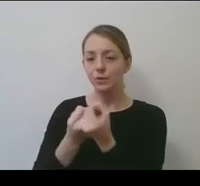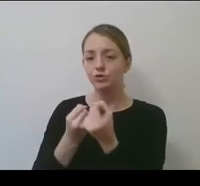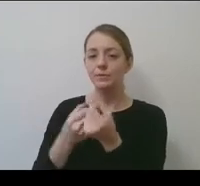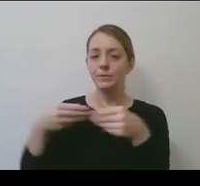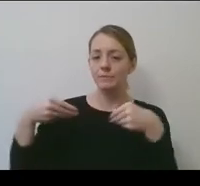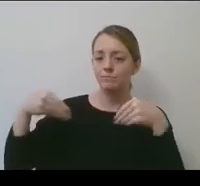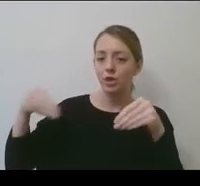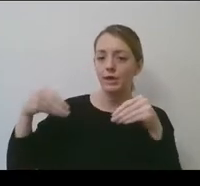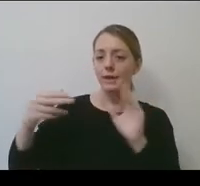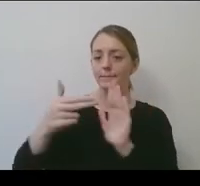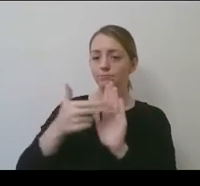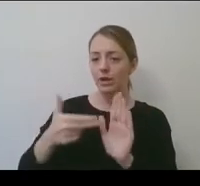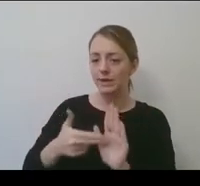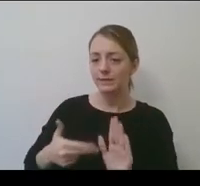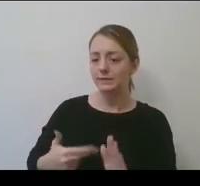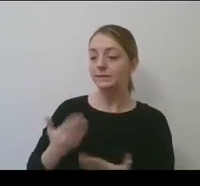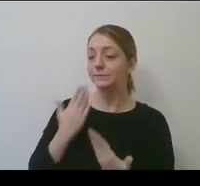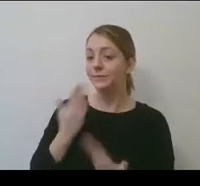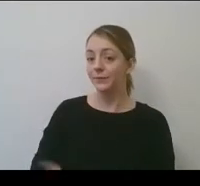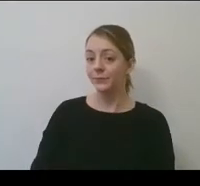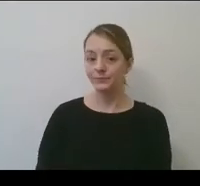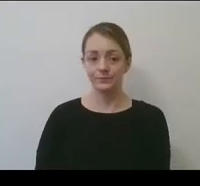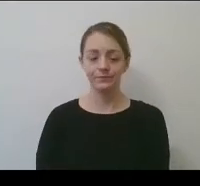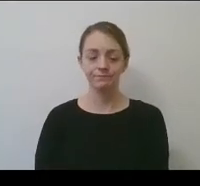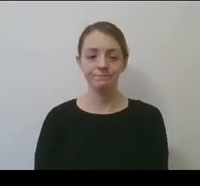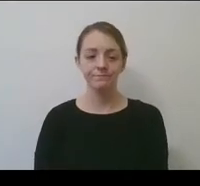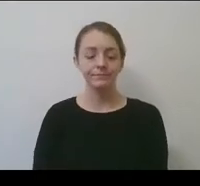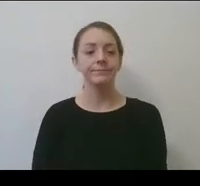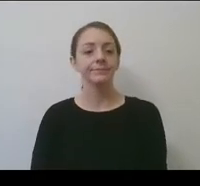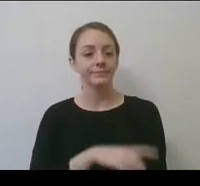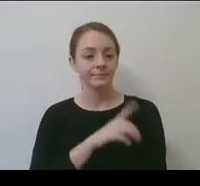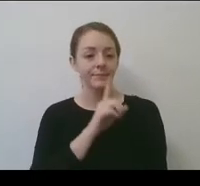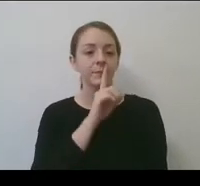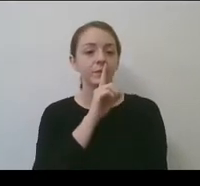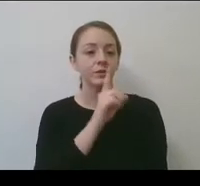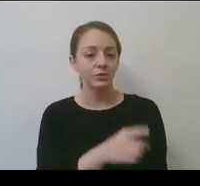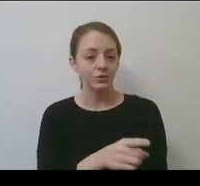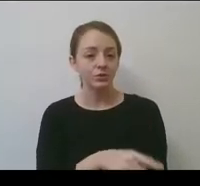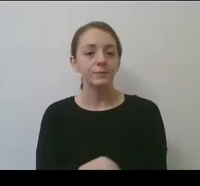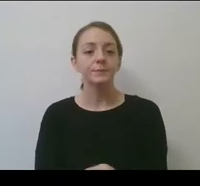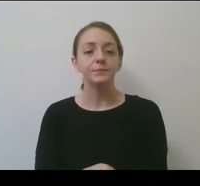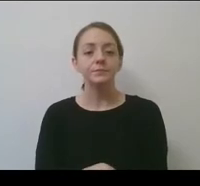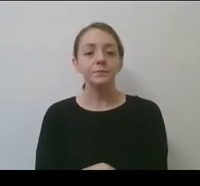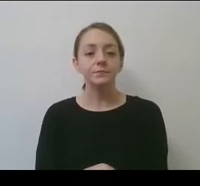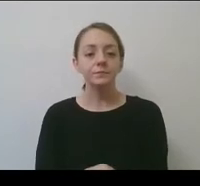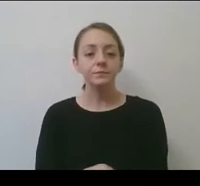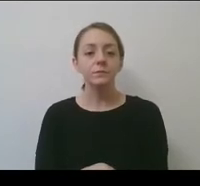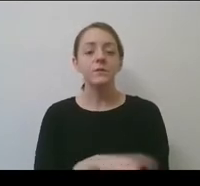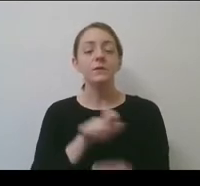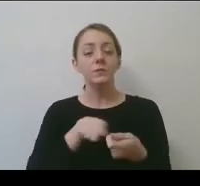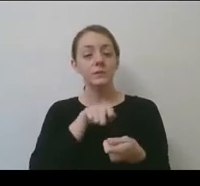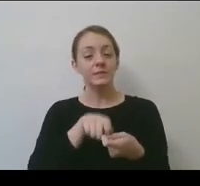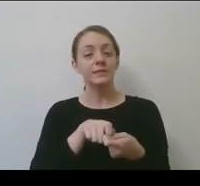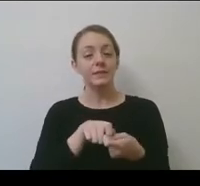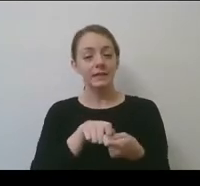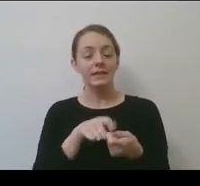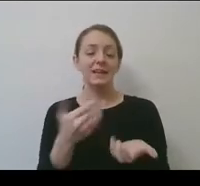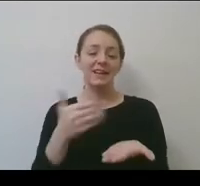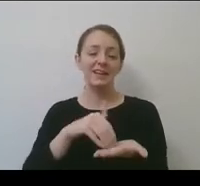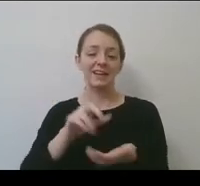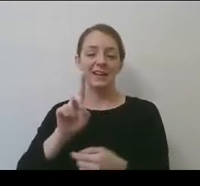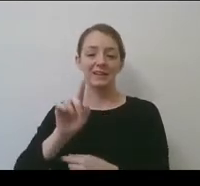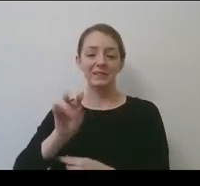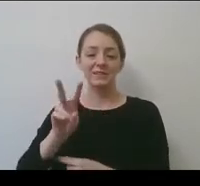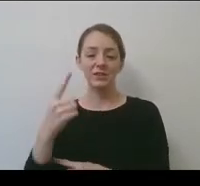the progress happening in those areas. Thank you. Sure. Um, so specifically around the, again, division one women's